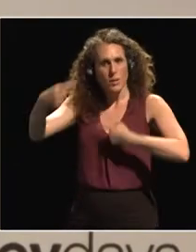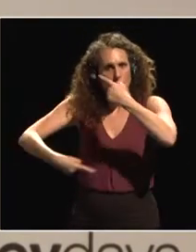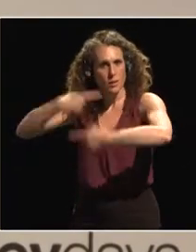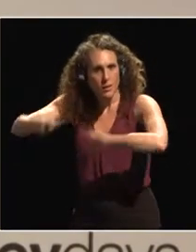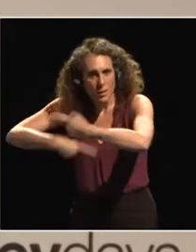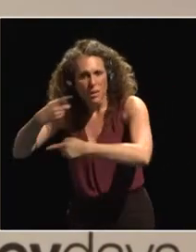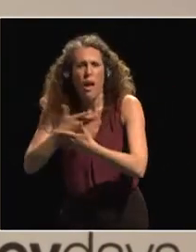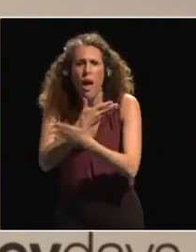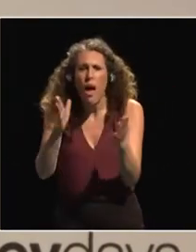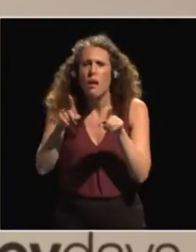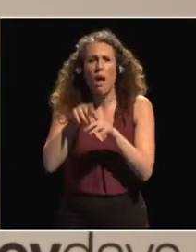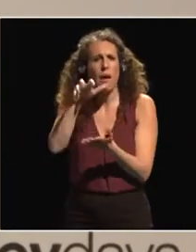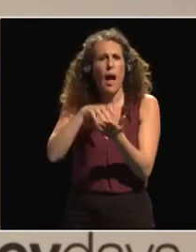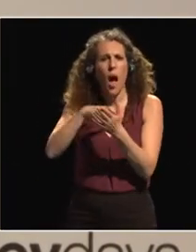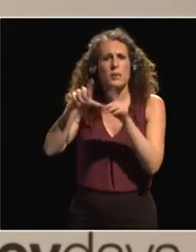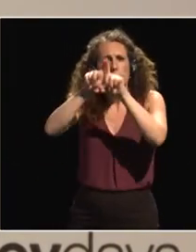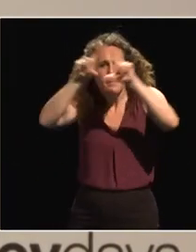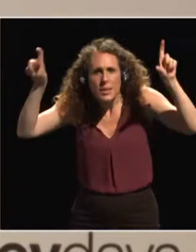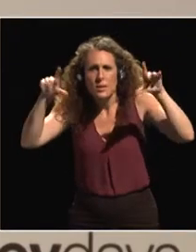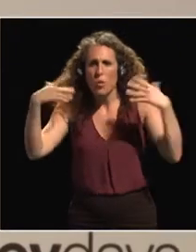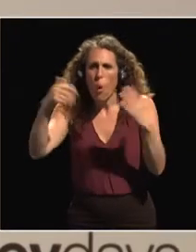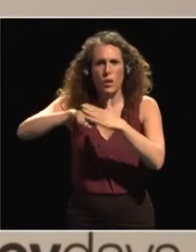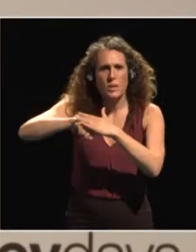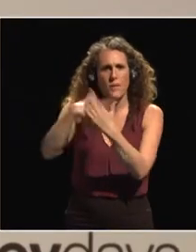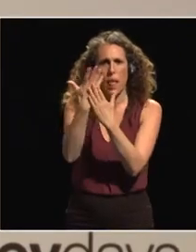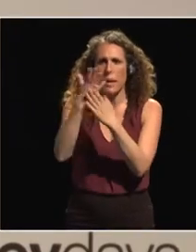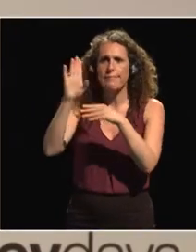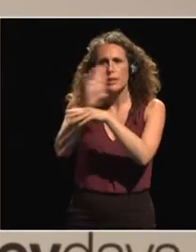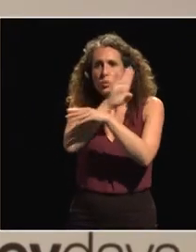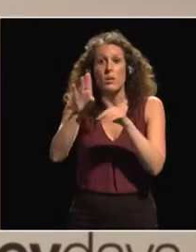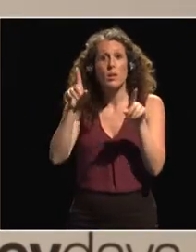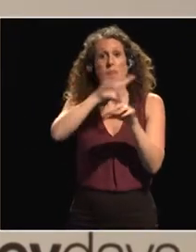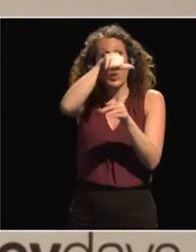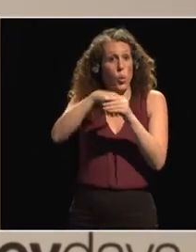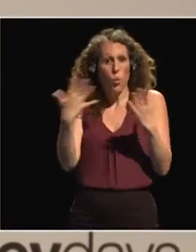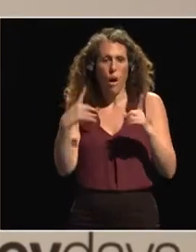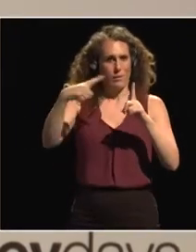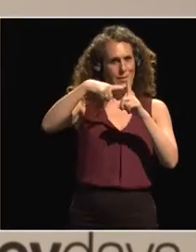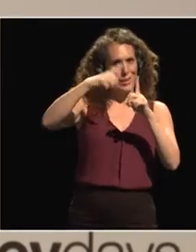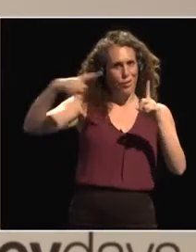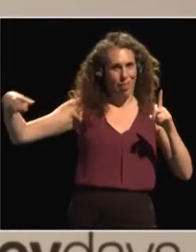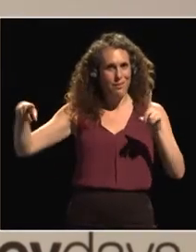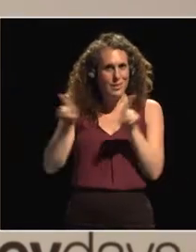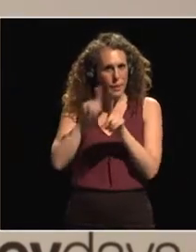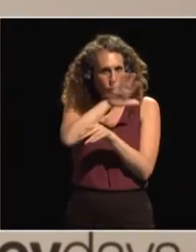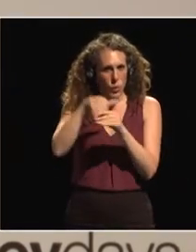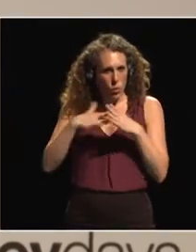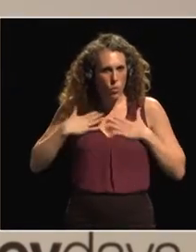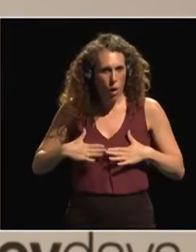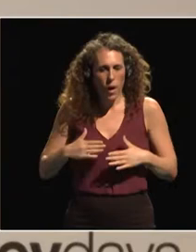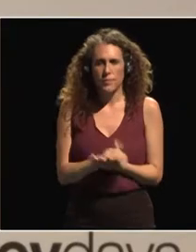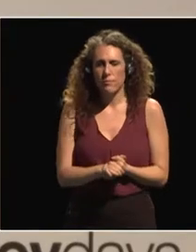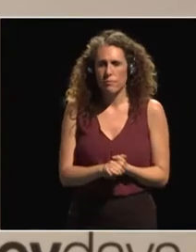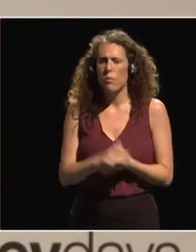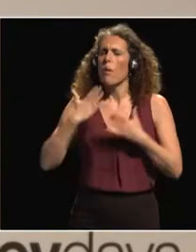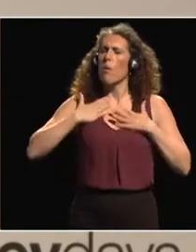agribusiness and agri-industrial development, including digitalization. We also hope to highlight ways